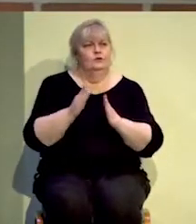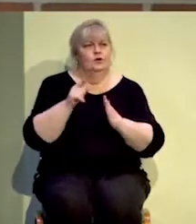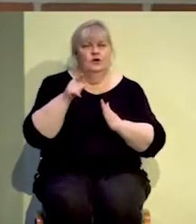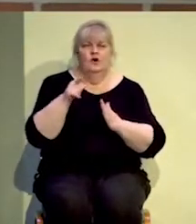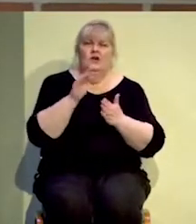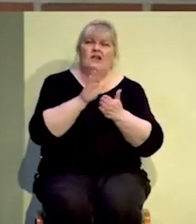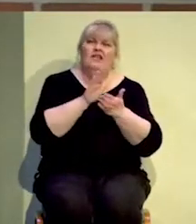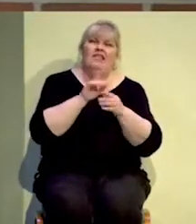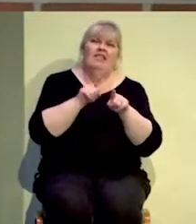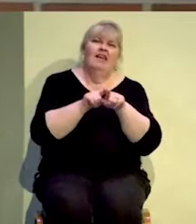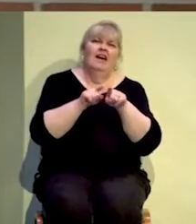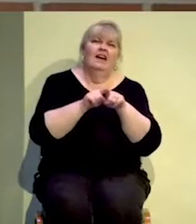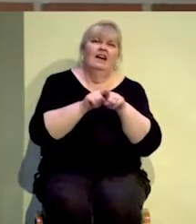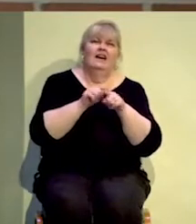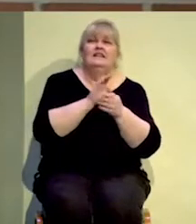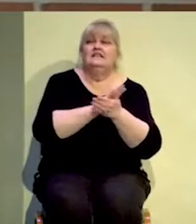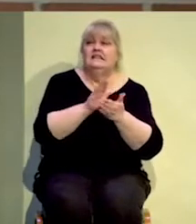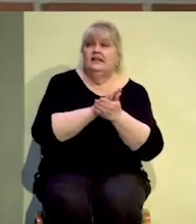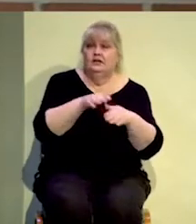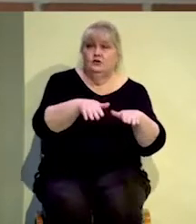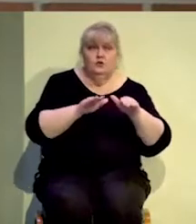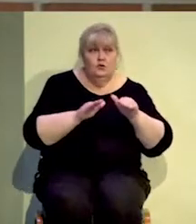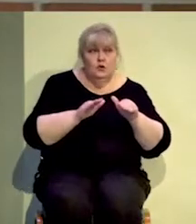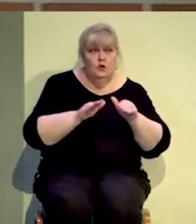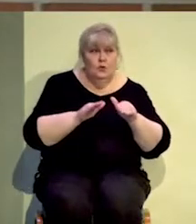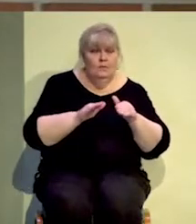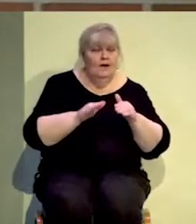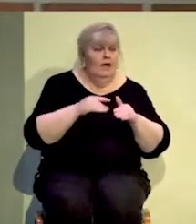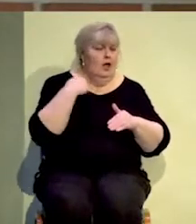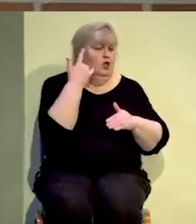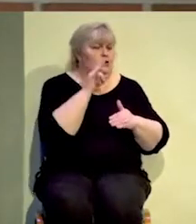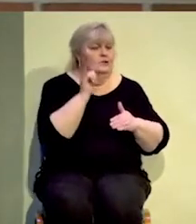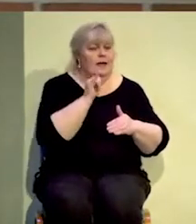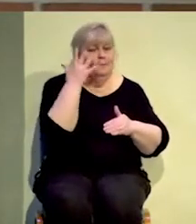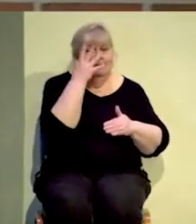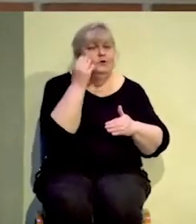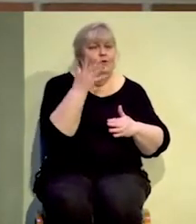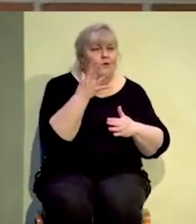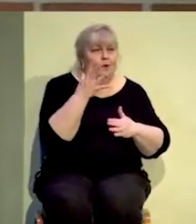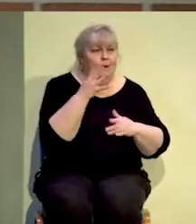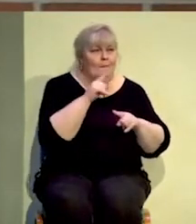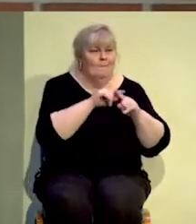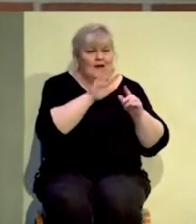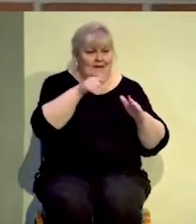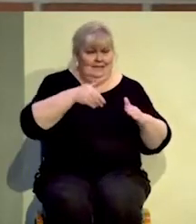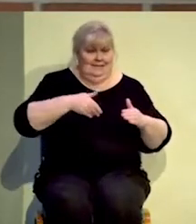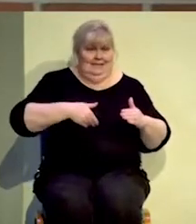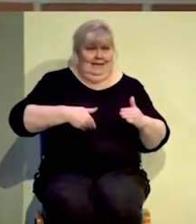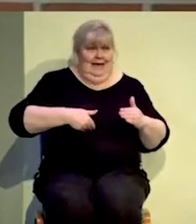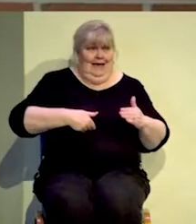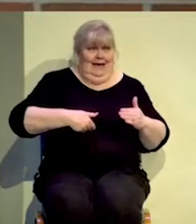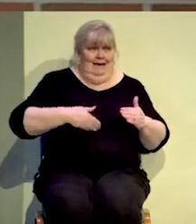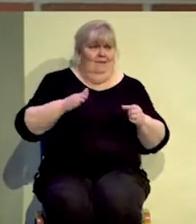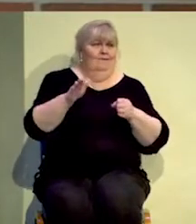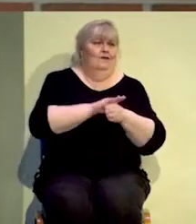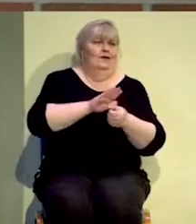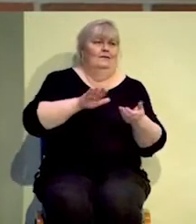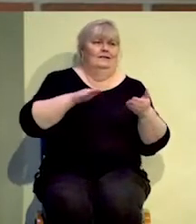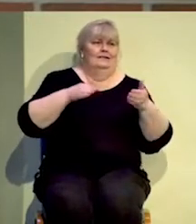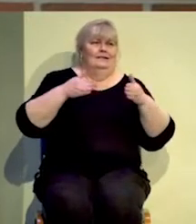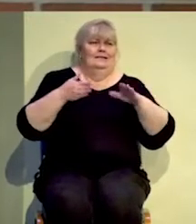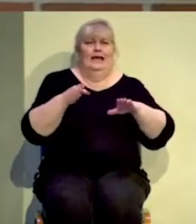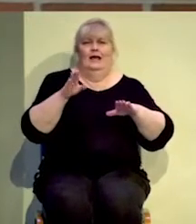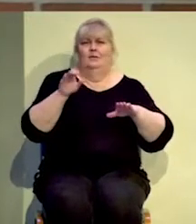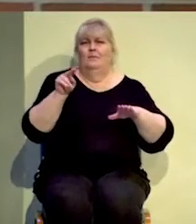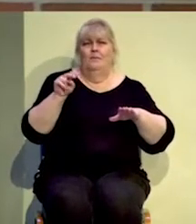whitewashed tombs which outwardly appear beautiful but within are full of dead people's bones and